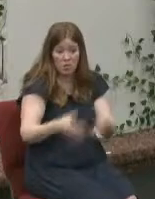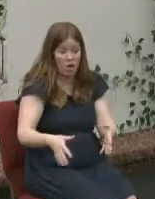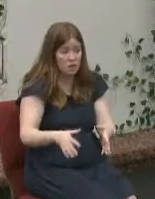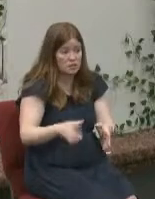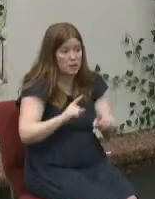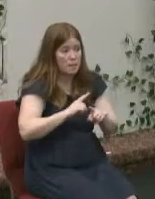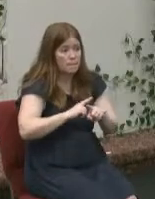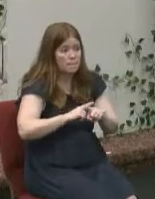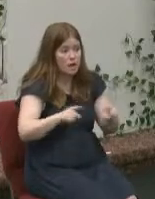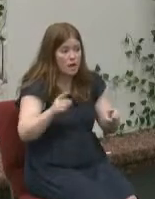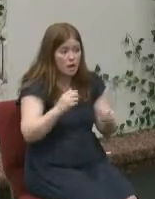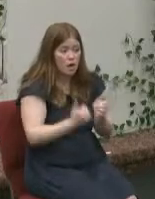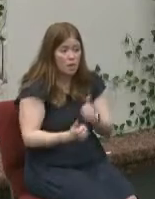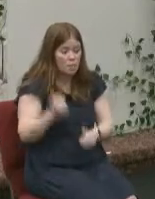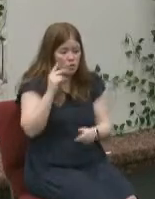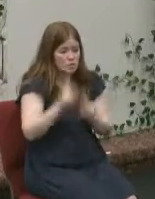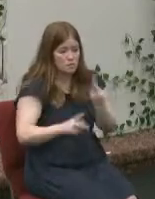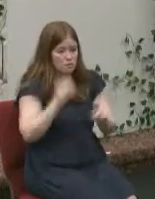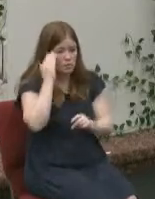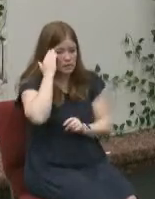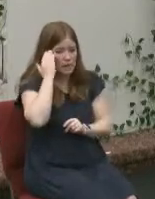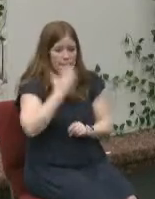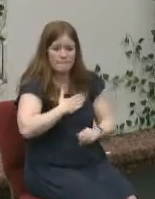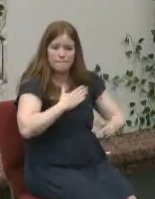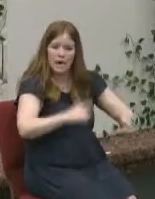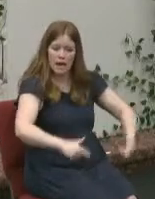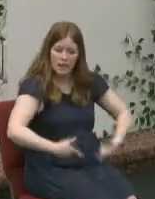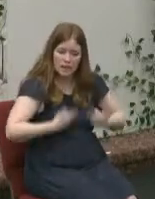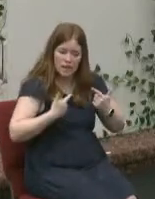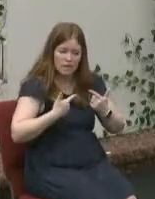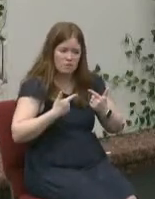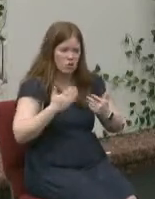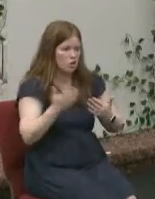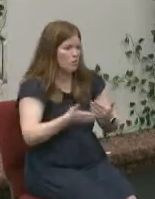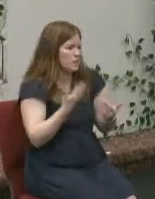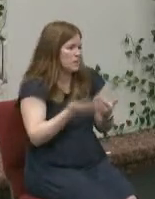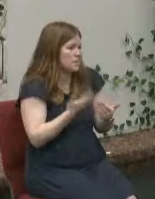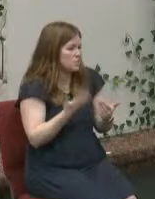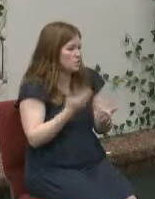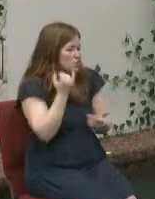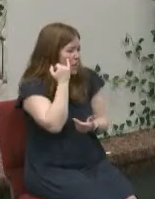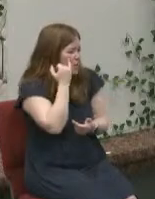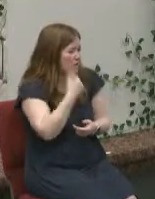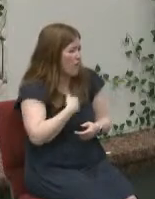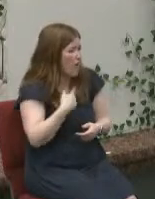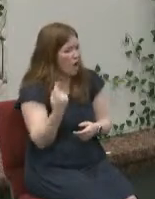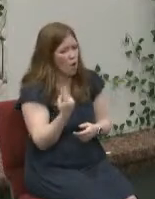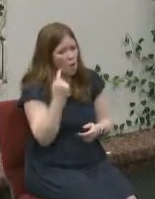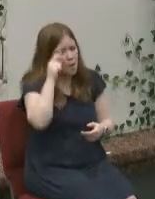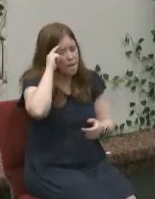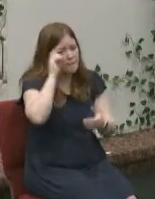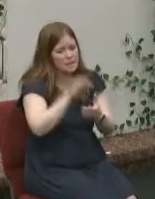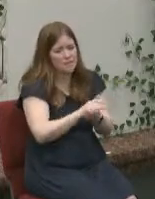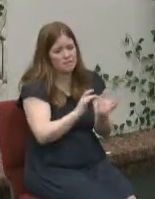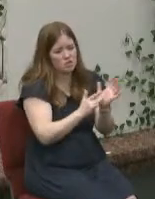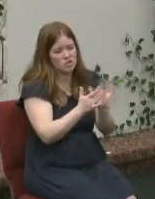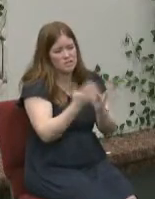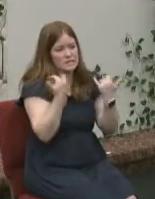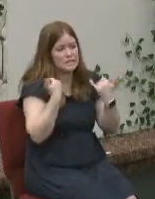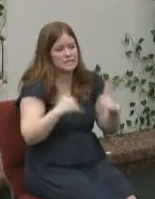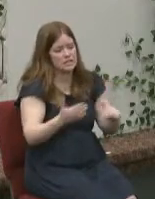but see most people think this my life is better my life will be easier if i just believe that he is still dead